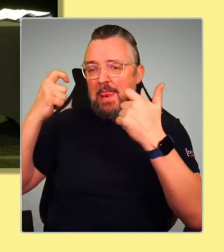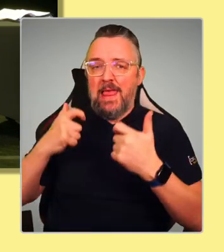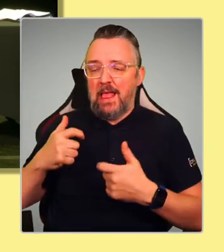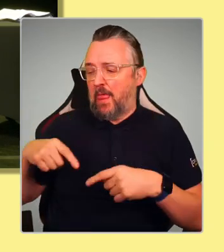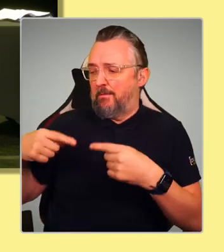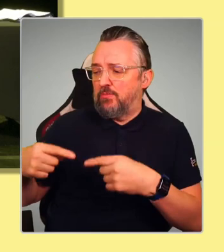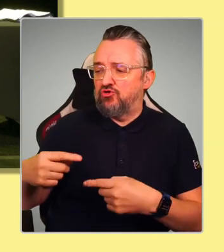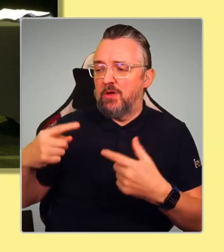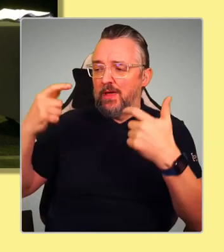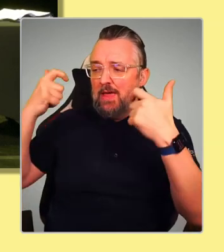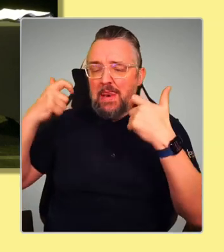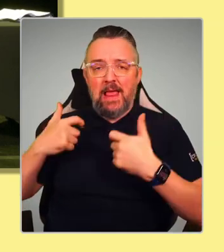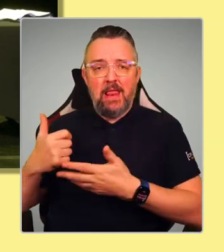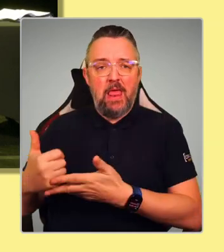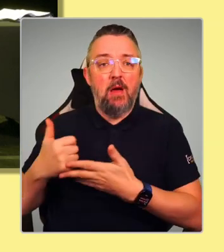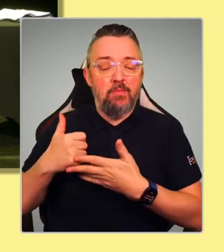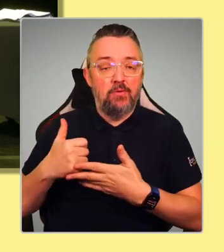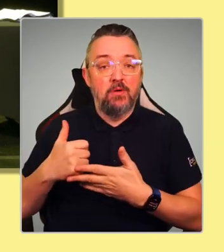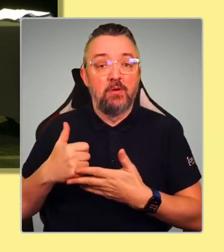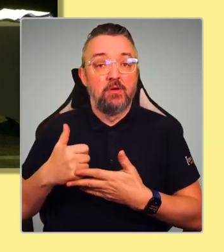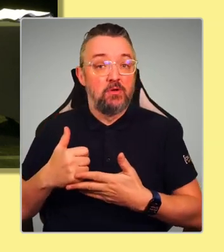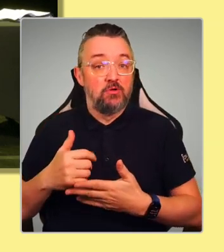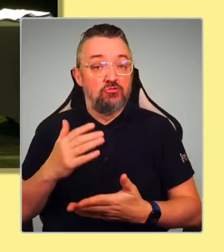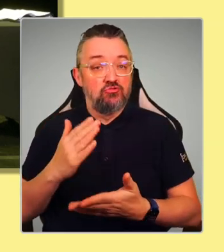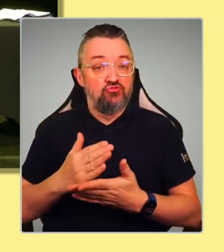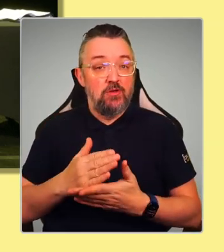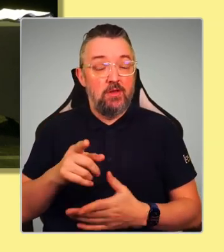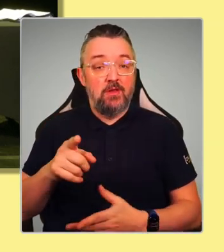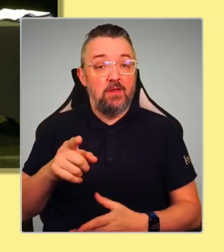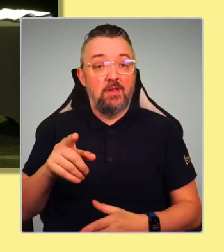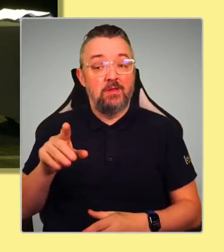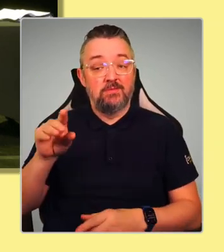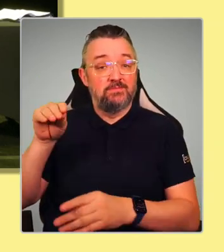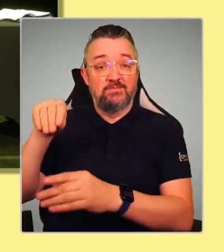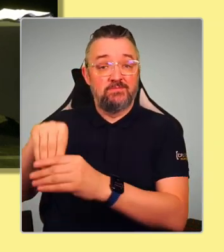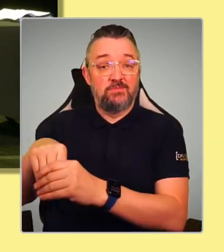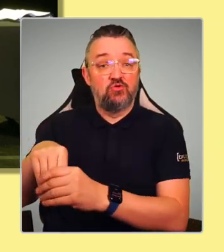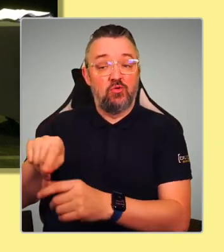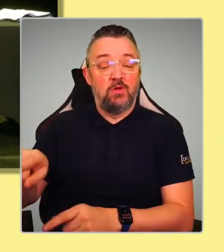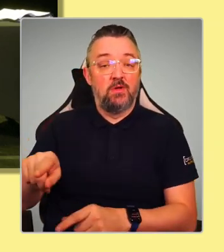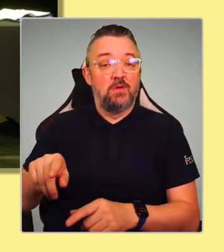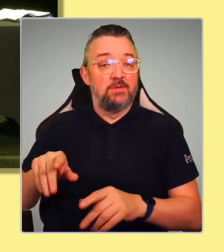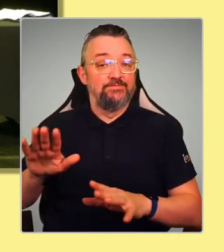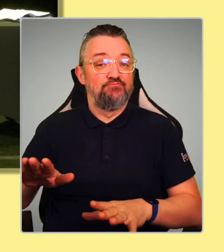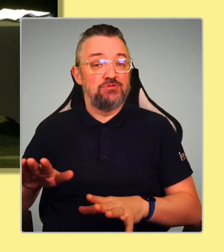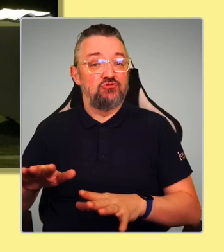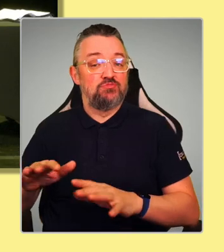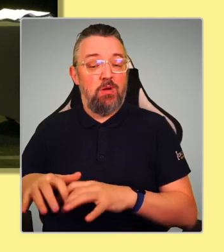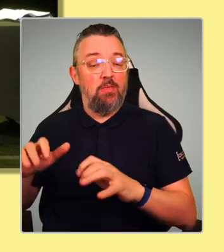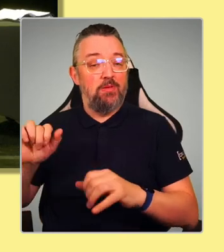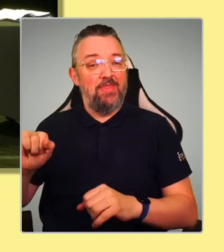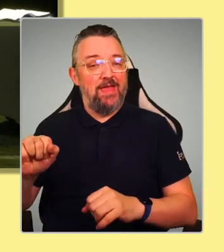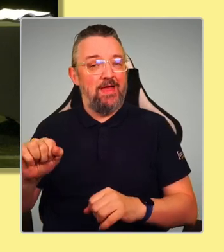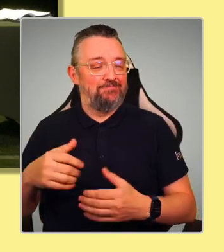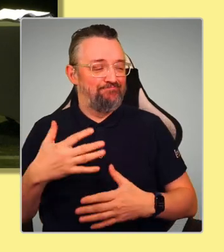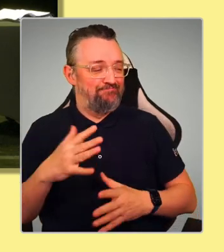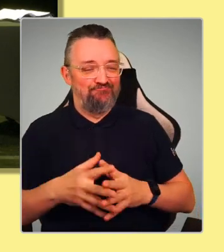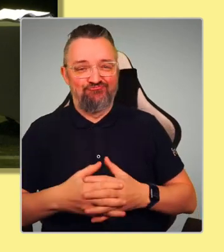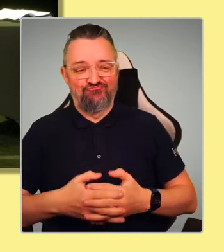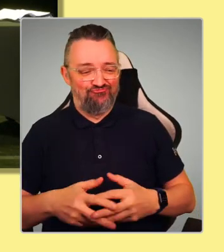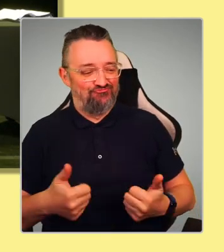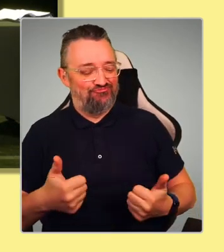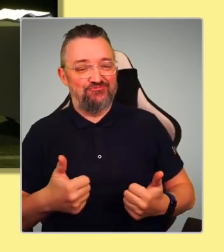in a sense it's playing into the British state's hands. Yeah. And it's a bit like that treading water phenomenon